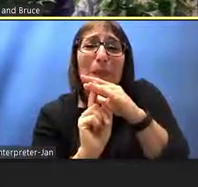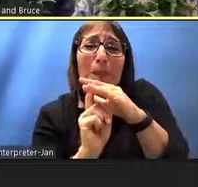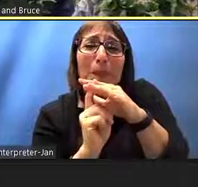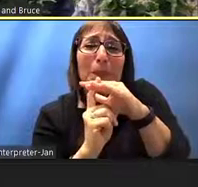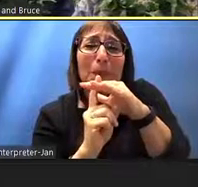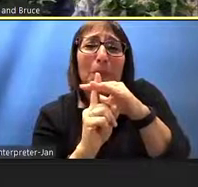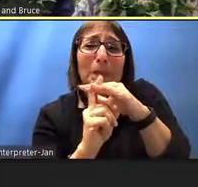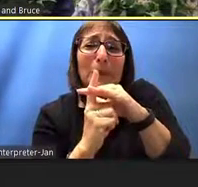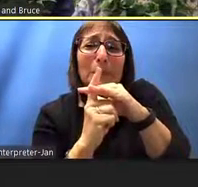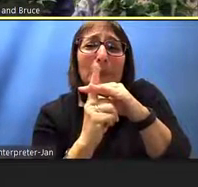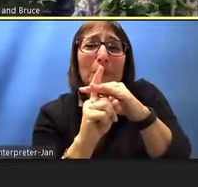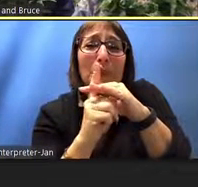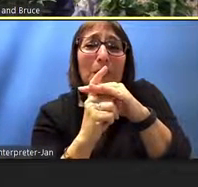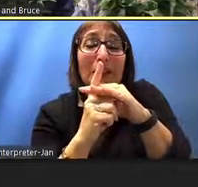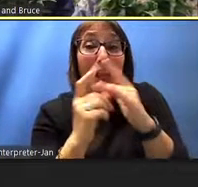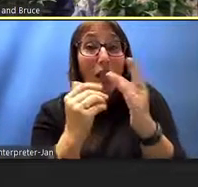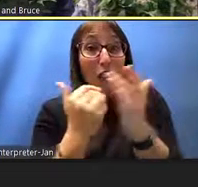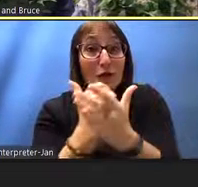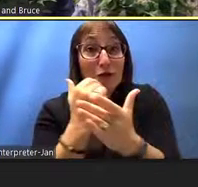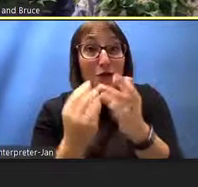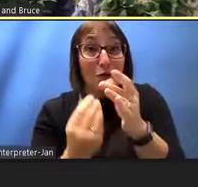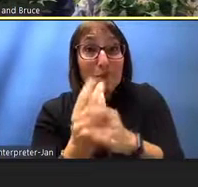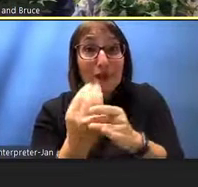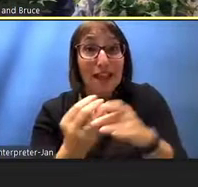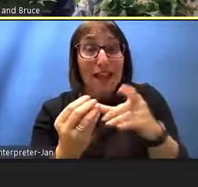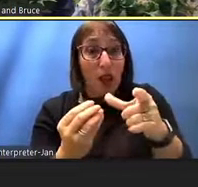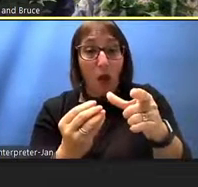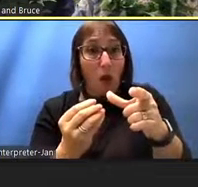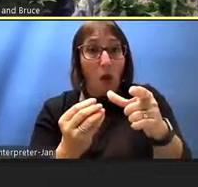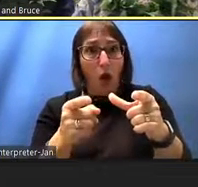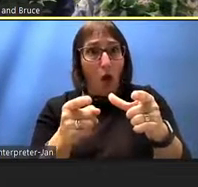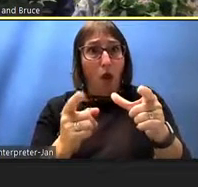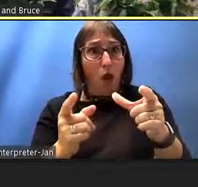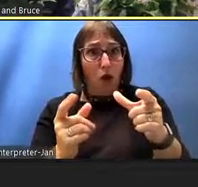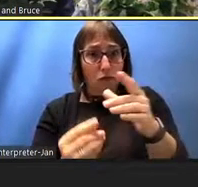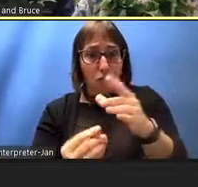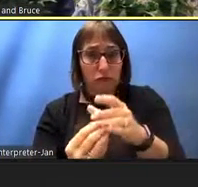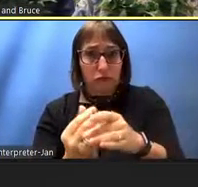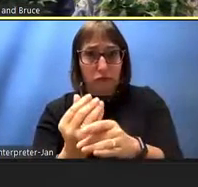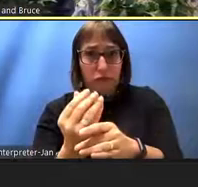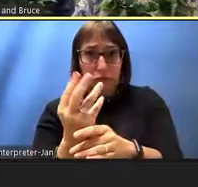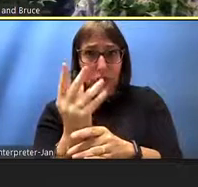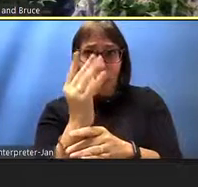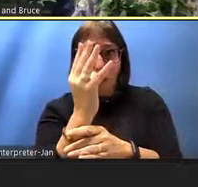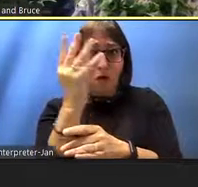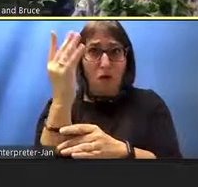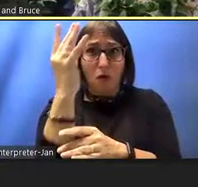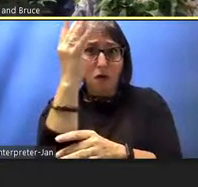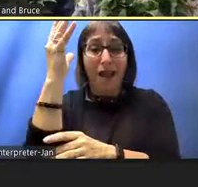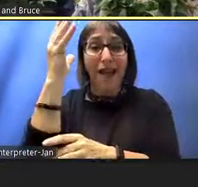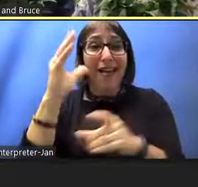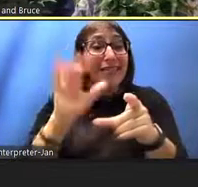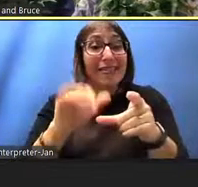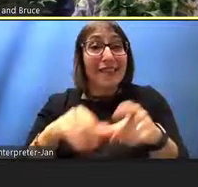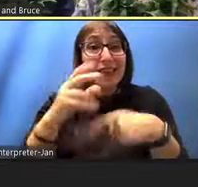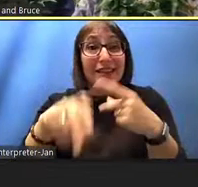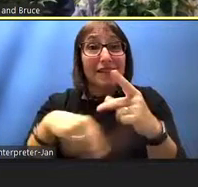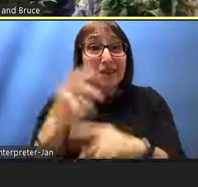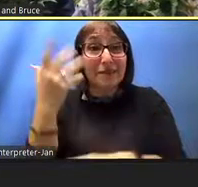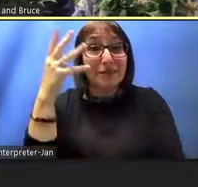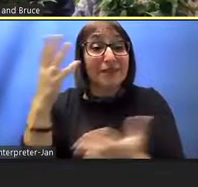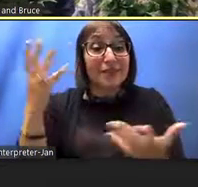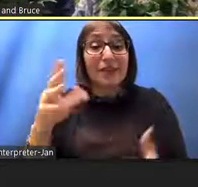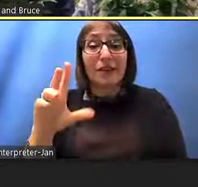a new plant is actually going to grow into a large tree this is a core seedling